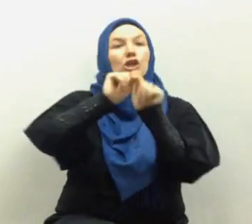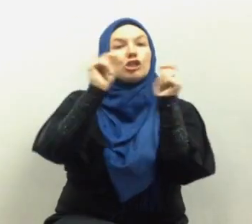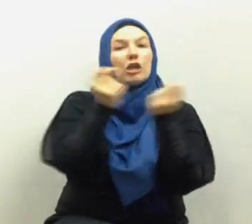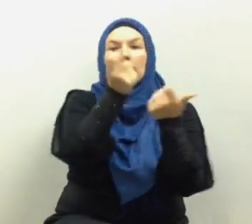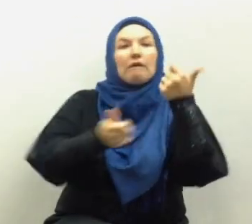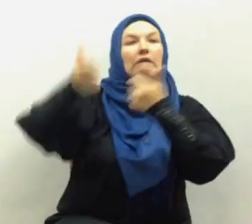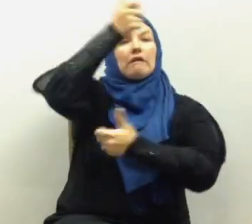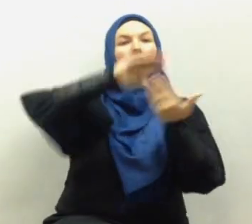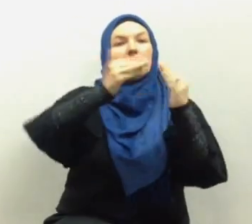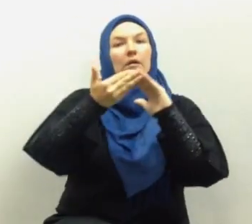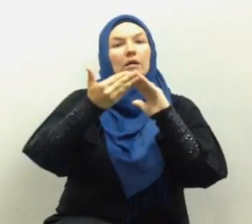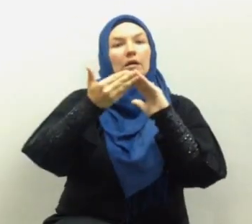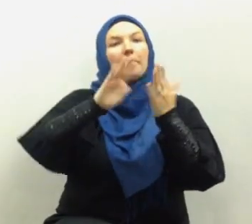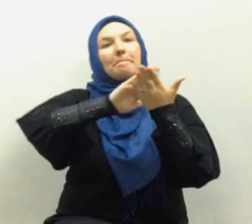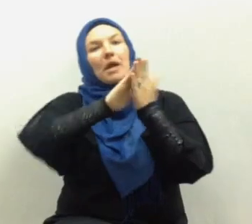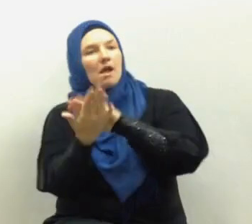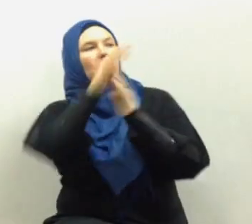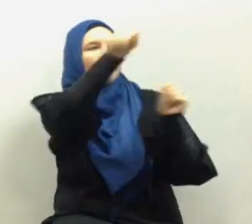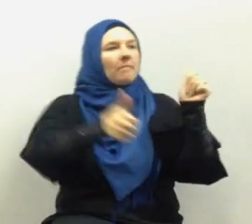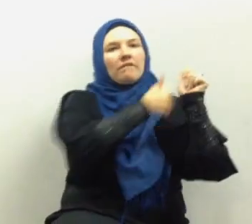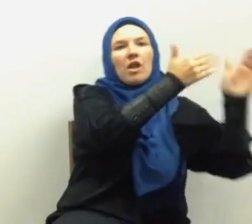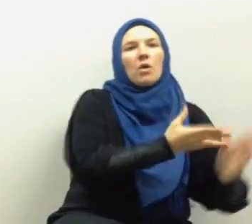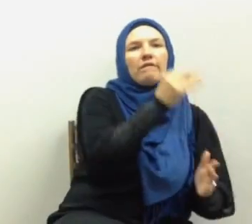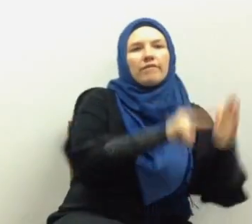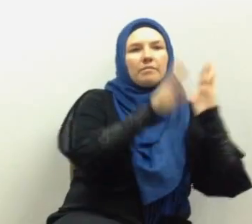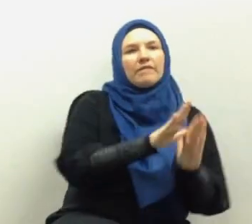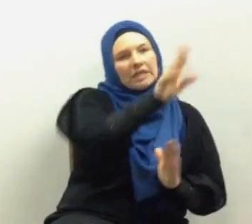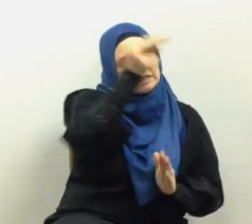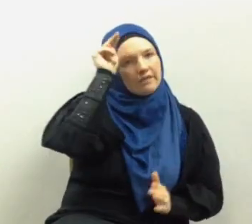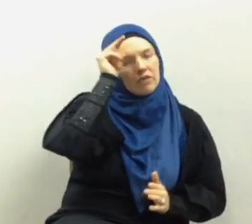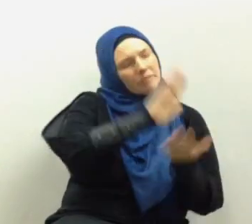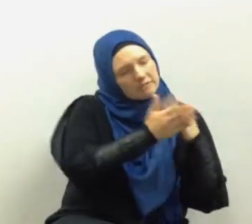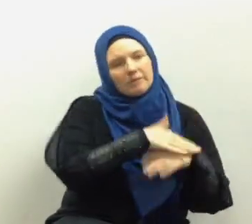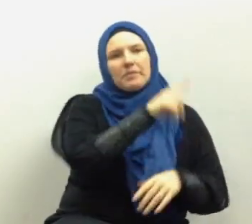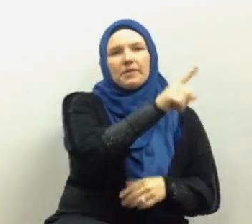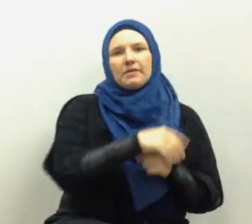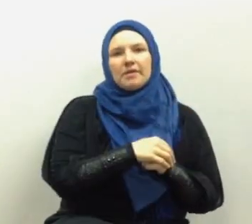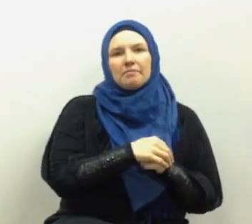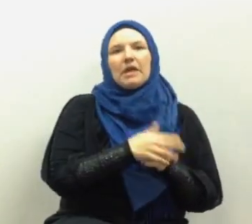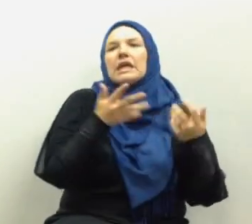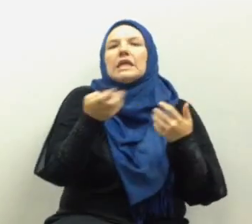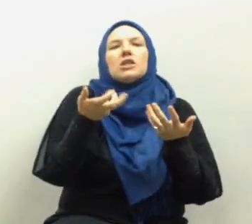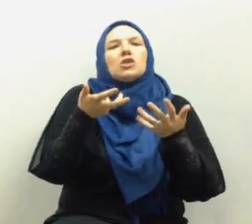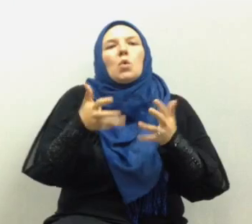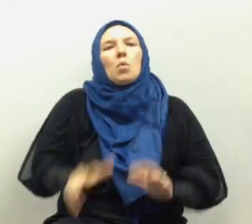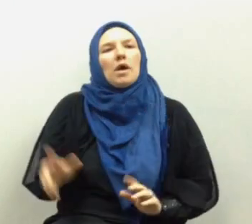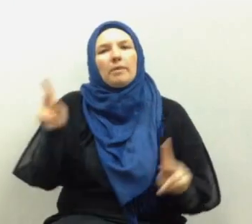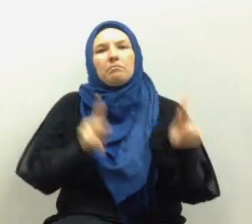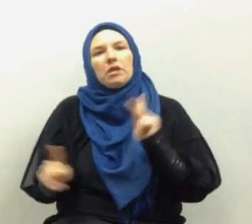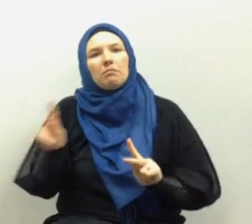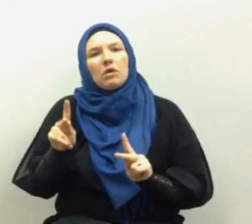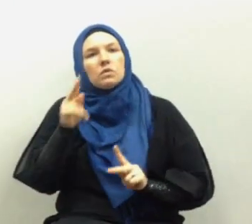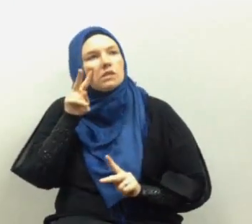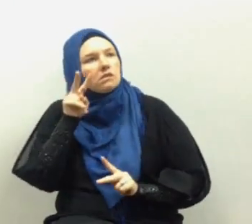the leader in a community to become a follower of muhammad his nephew he doesn't